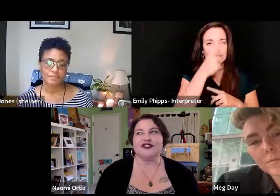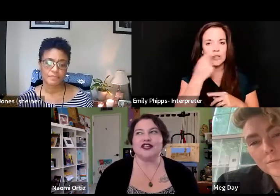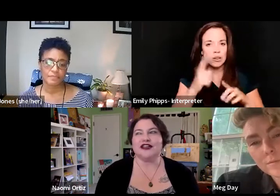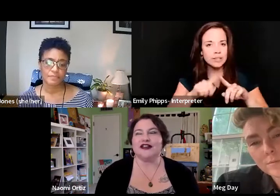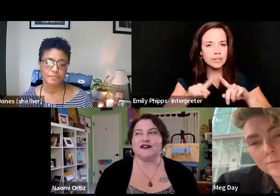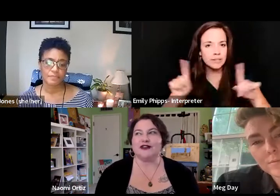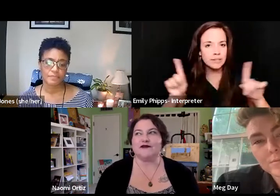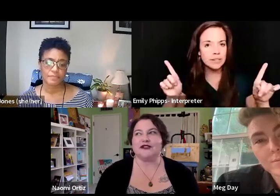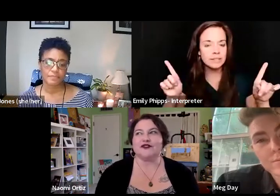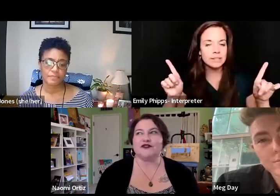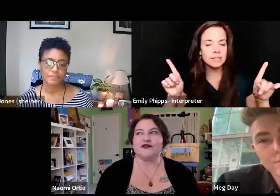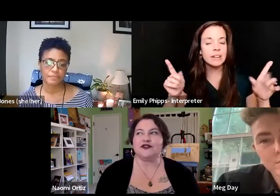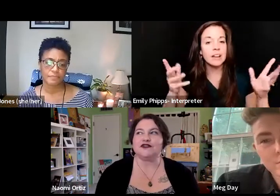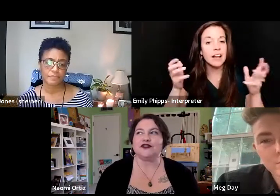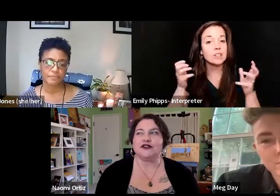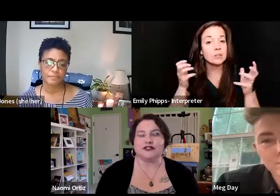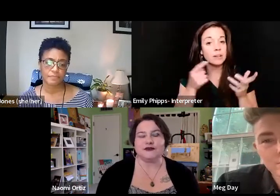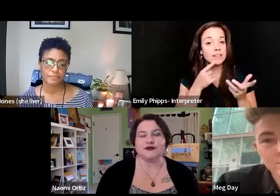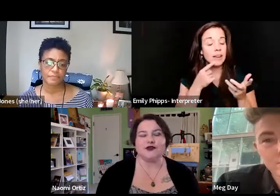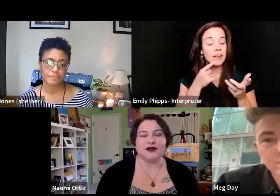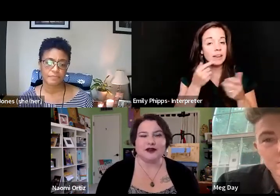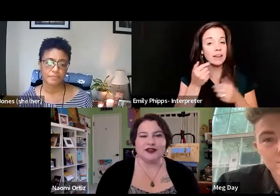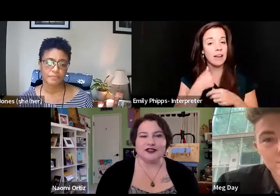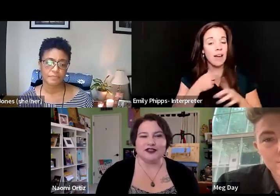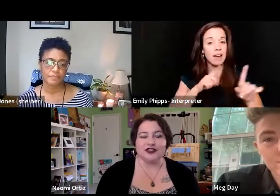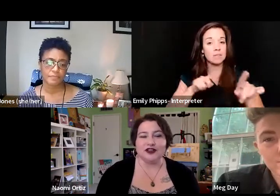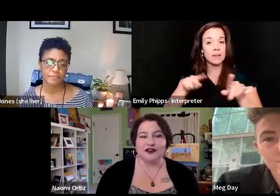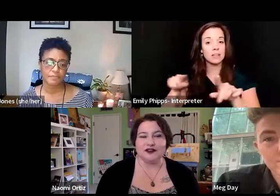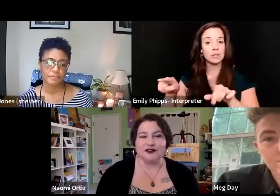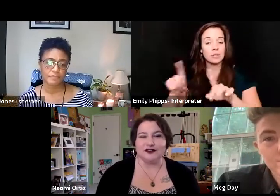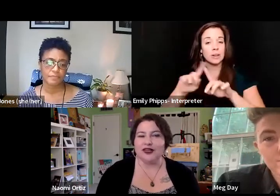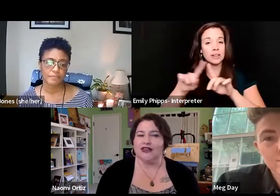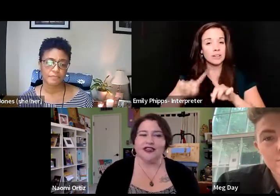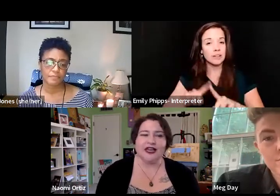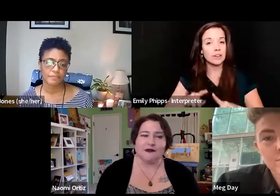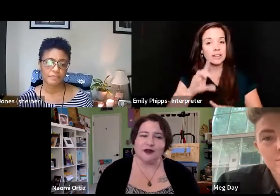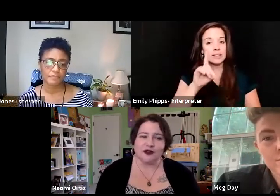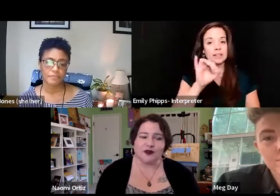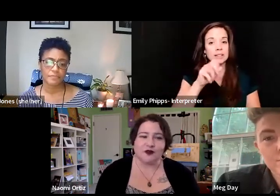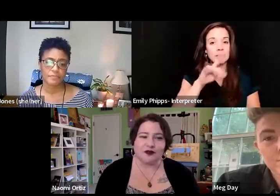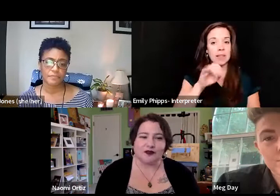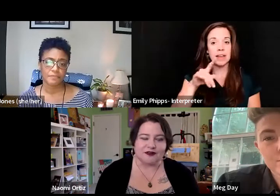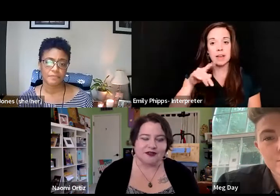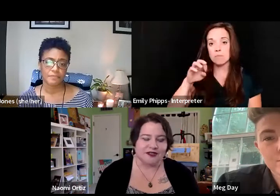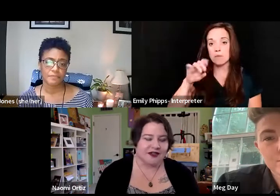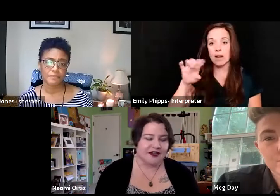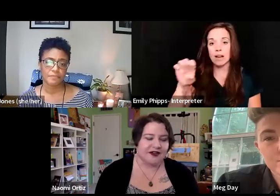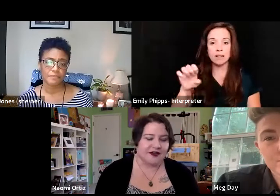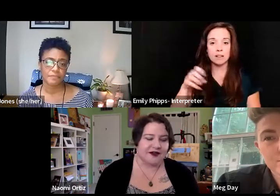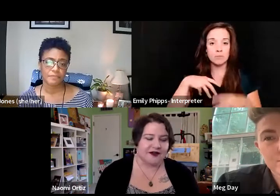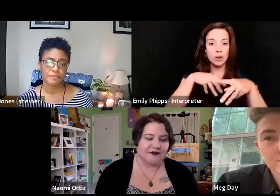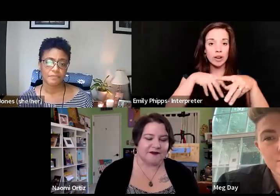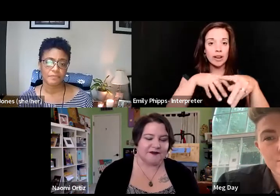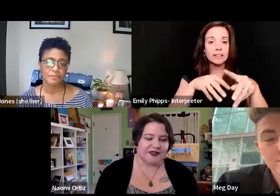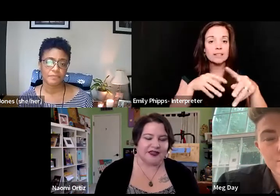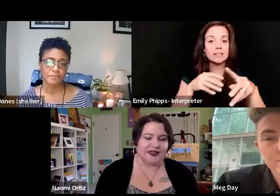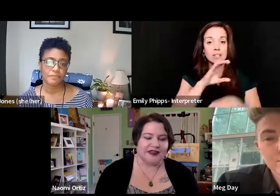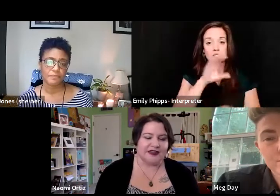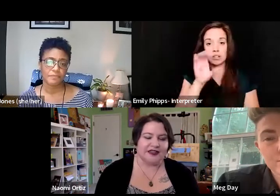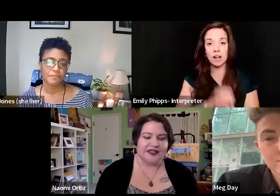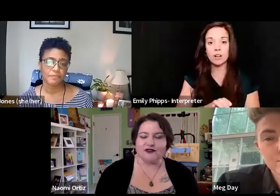I just want to give a shout out. I've been to a few different display pride parades in Chicago. They happen around the world. Um,